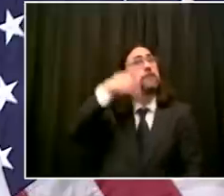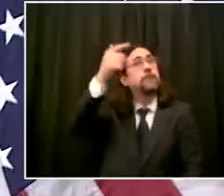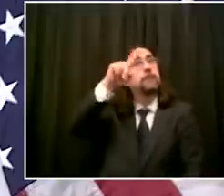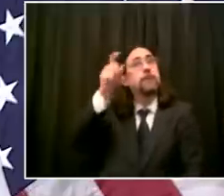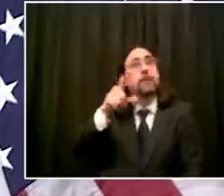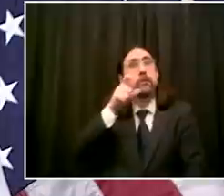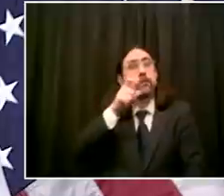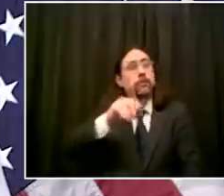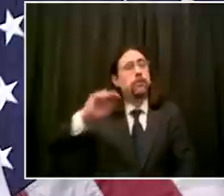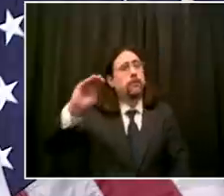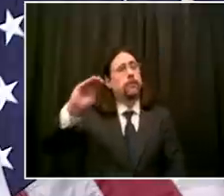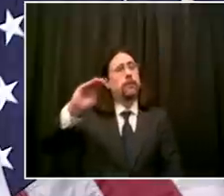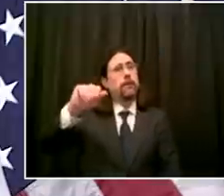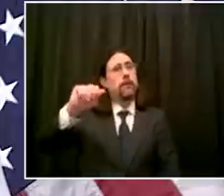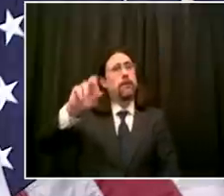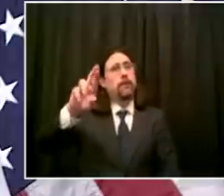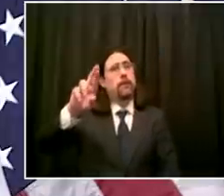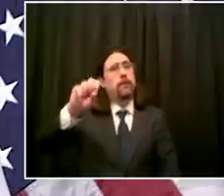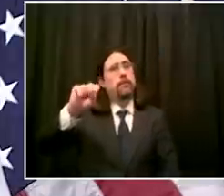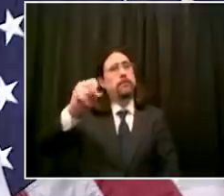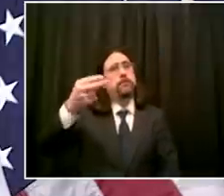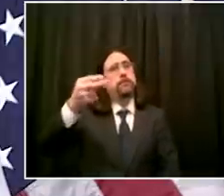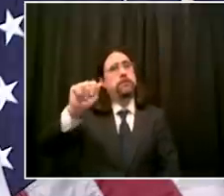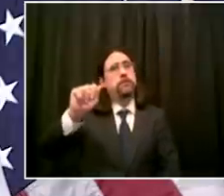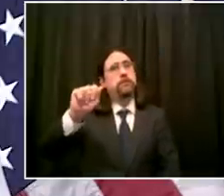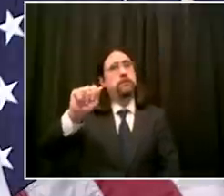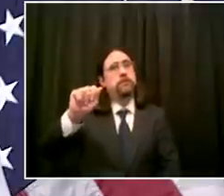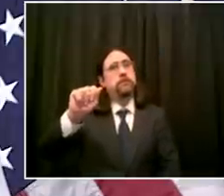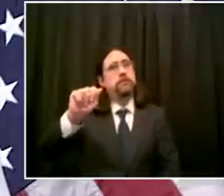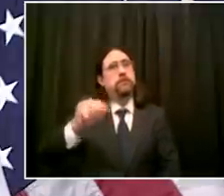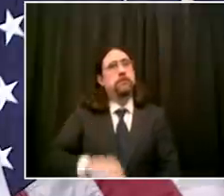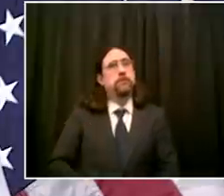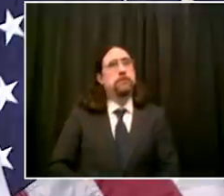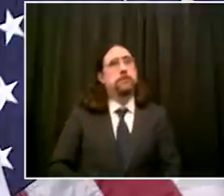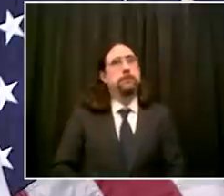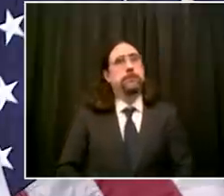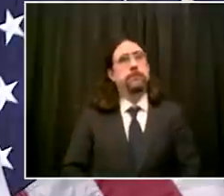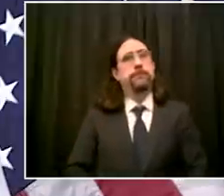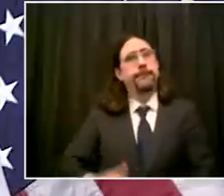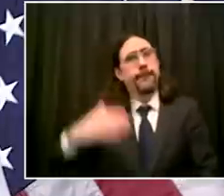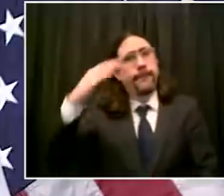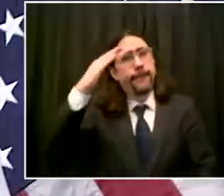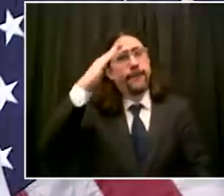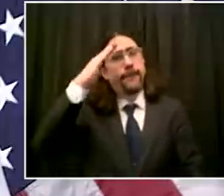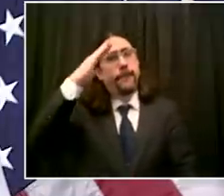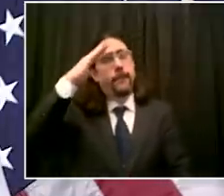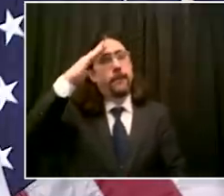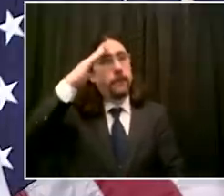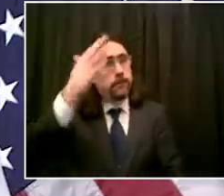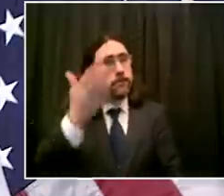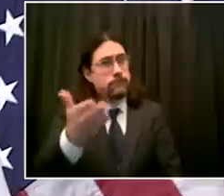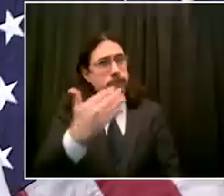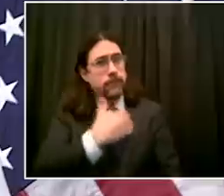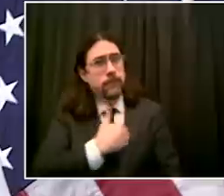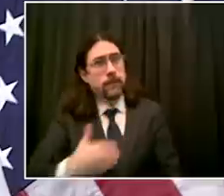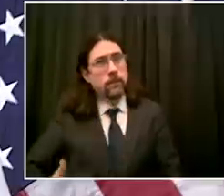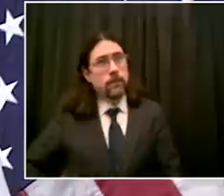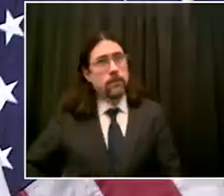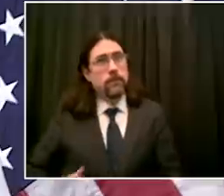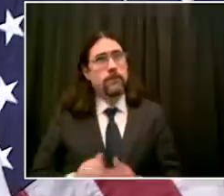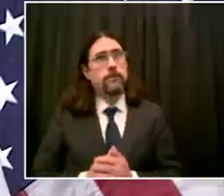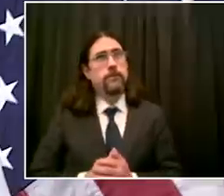city's food program we've received a number of complaints from people who say sometimes the food arrives rotten